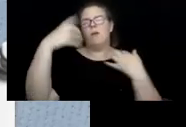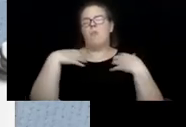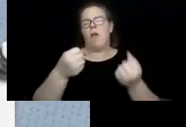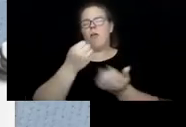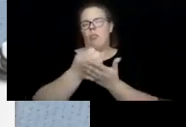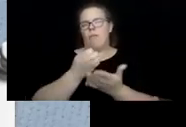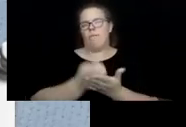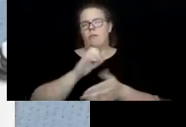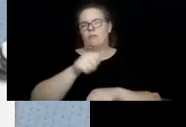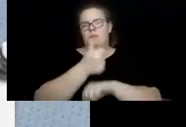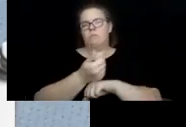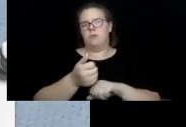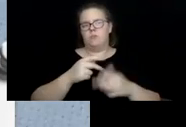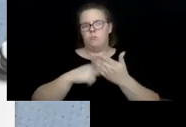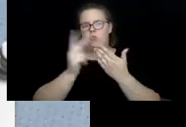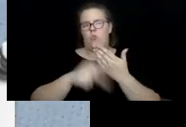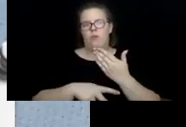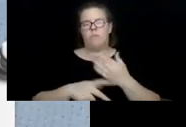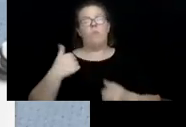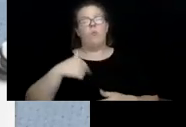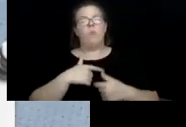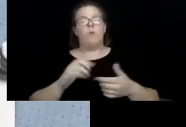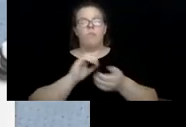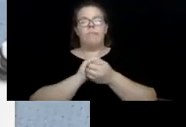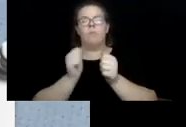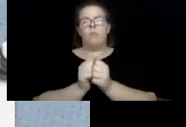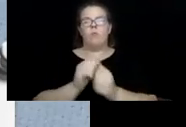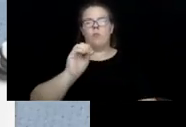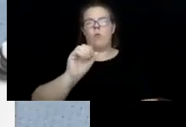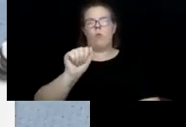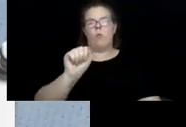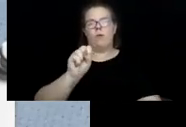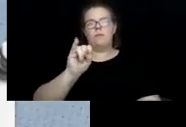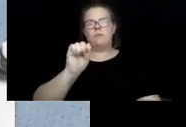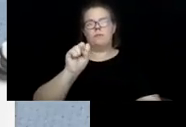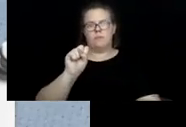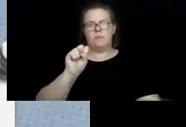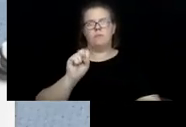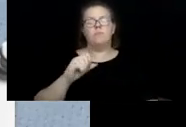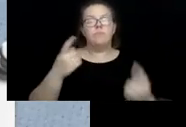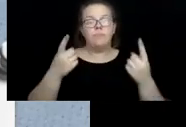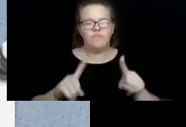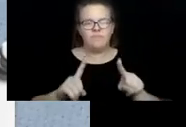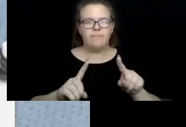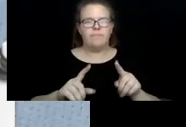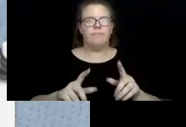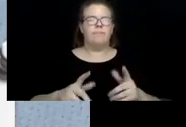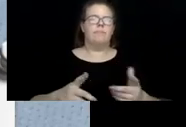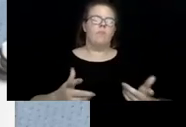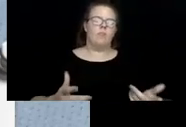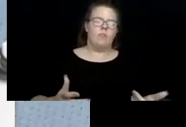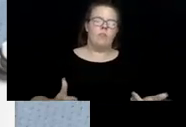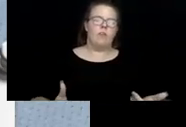Onondaga County, we work with OASIS. What's happening with those? Obviously, they were all congregate, uh,